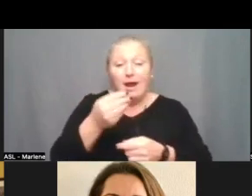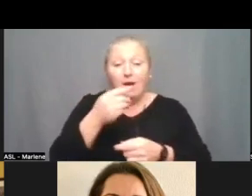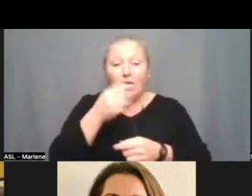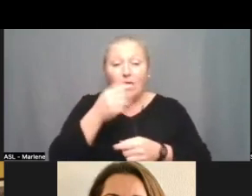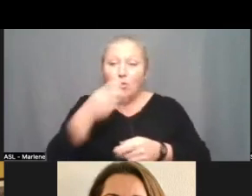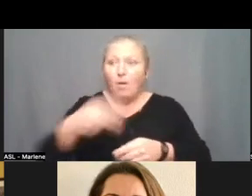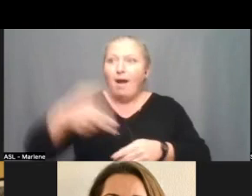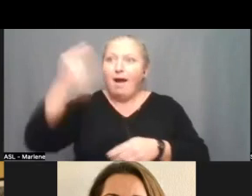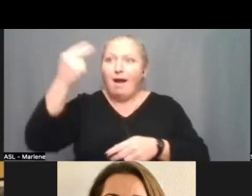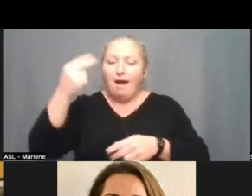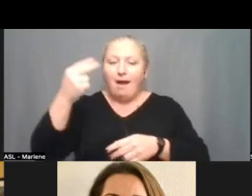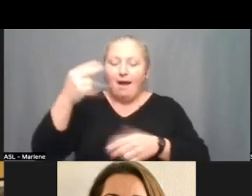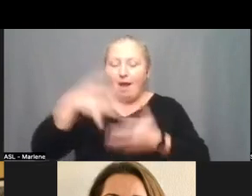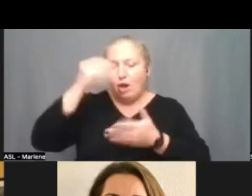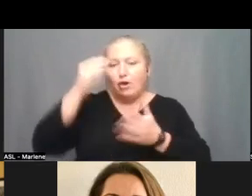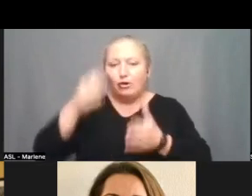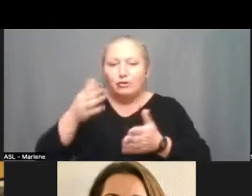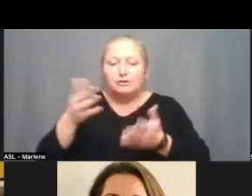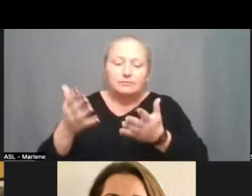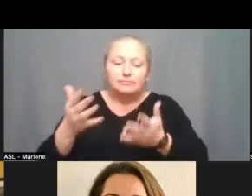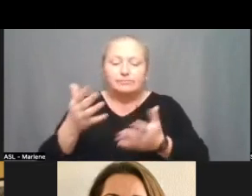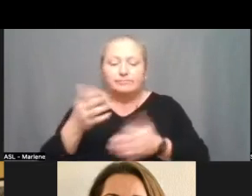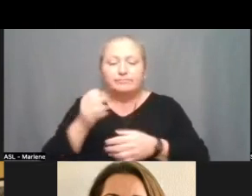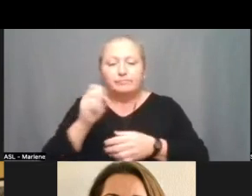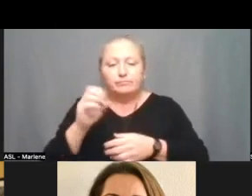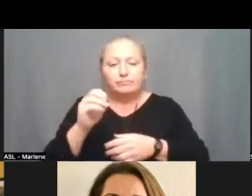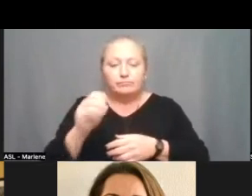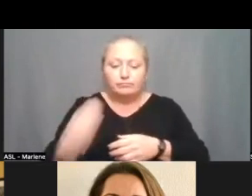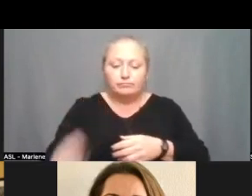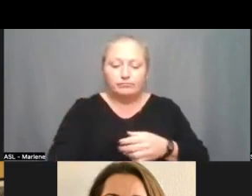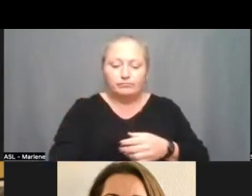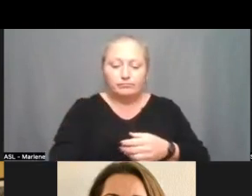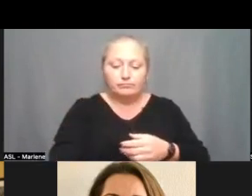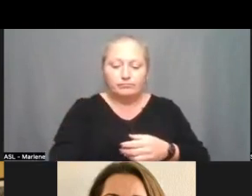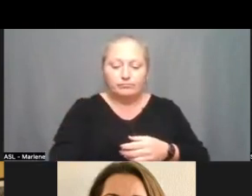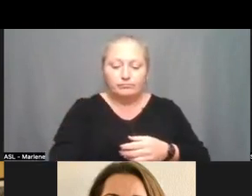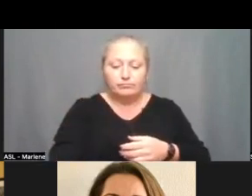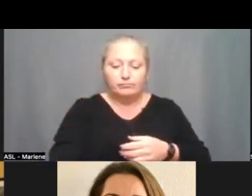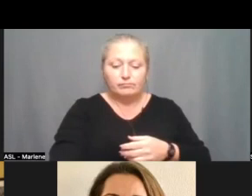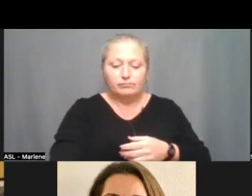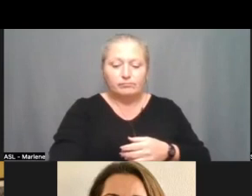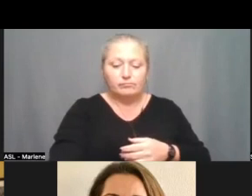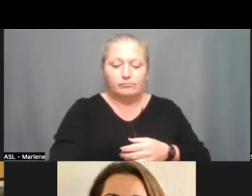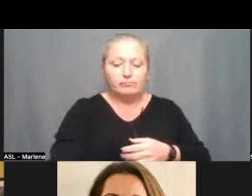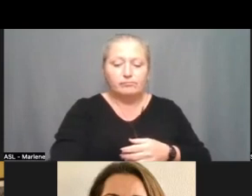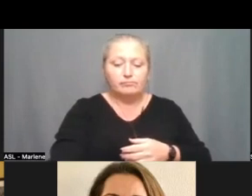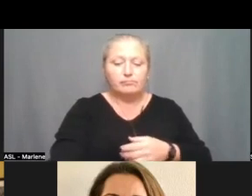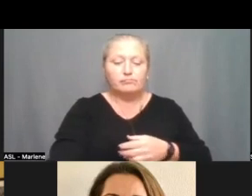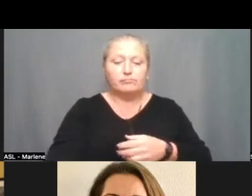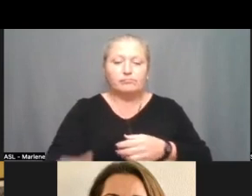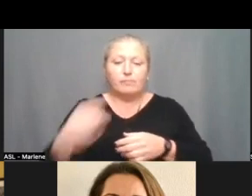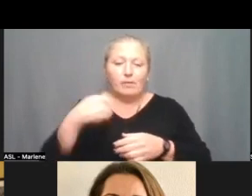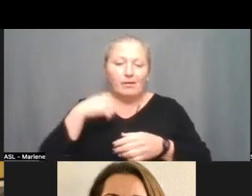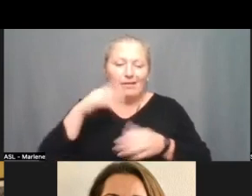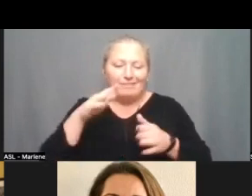learners um and so um um i yeah i mean i think i don't i know we don't have that in our slides so i